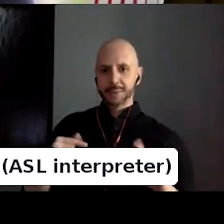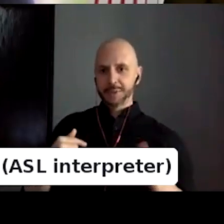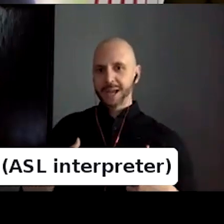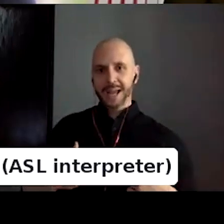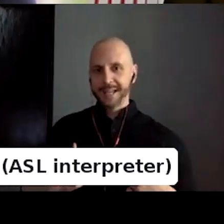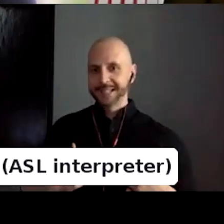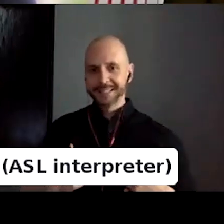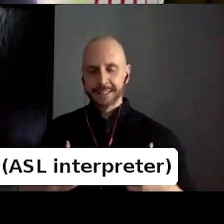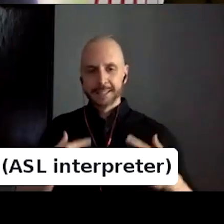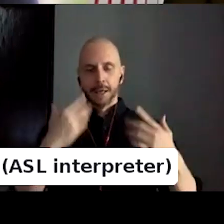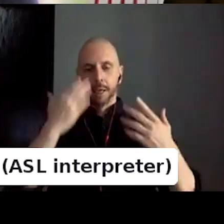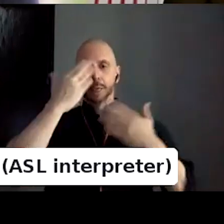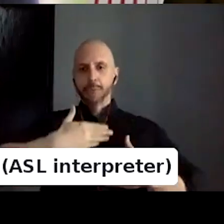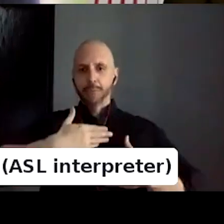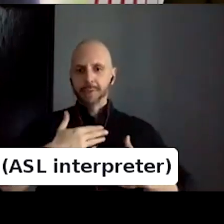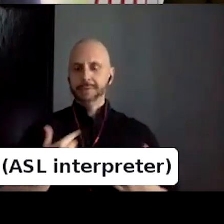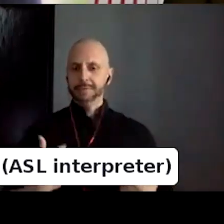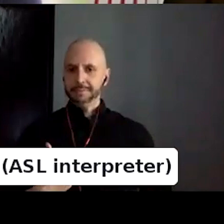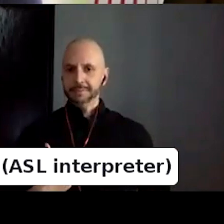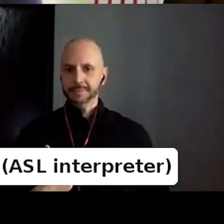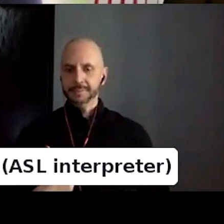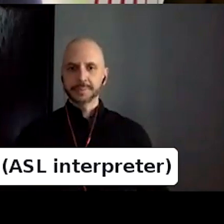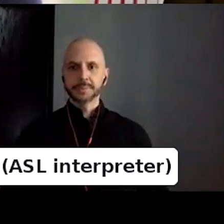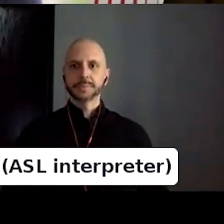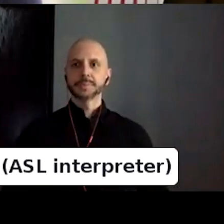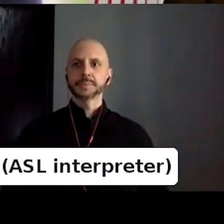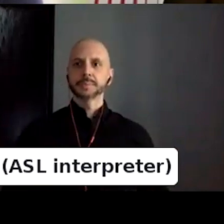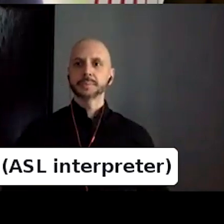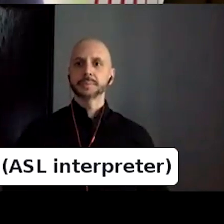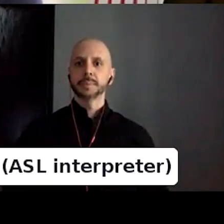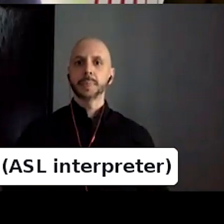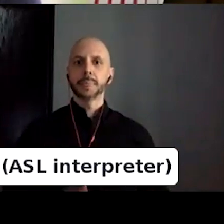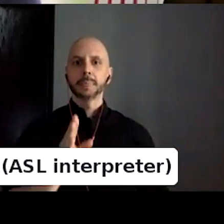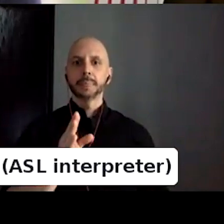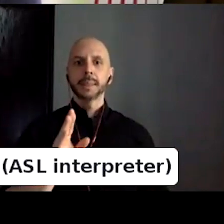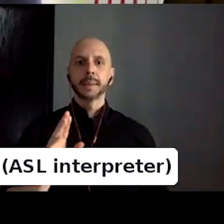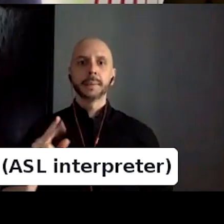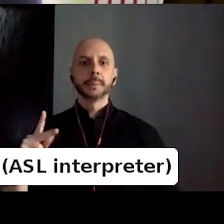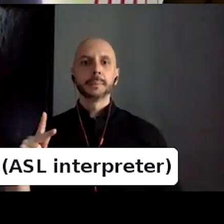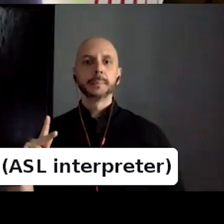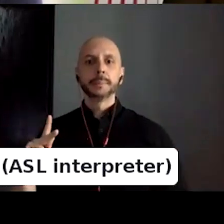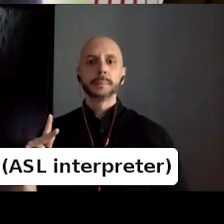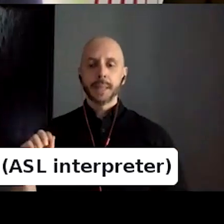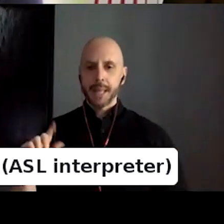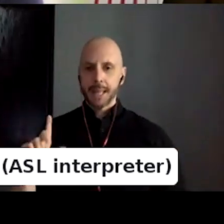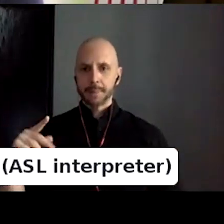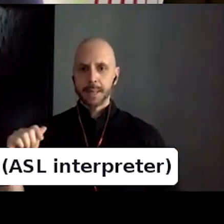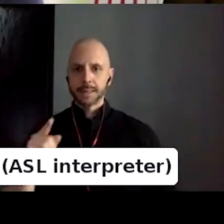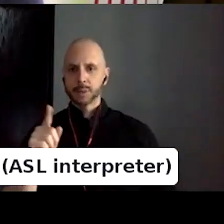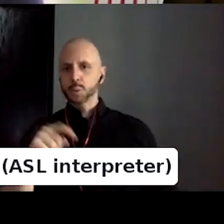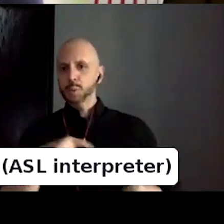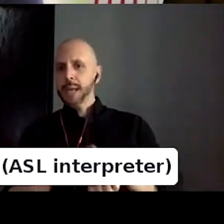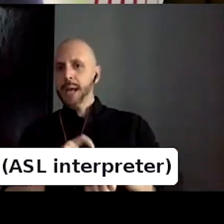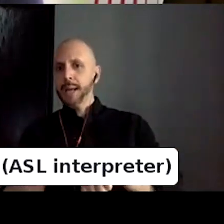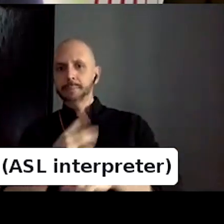That's great. Um, I think we're just about ready to wrap up. Um,